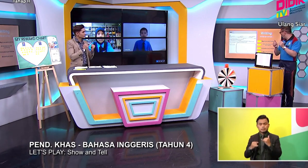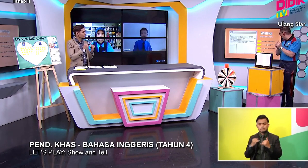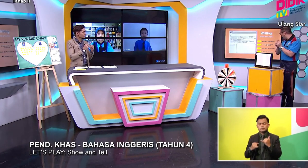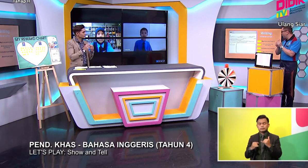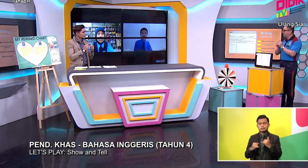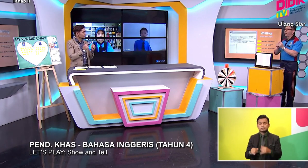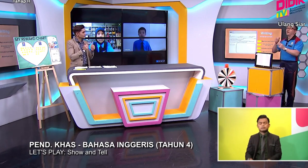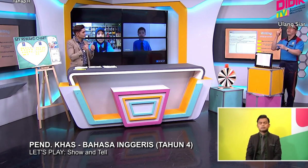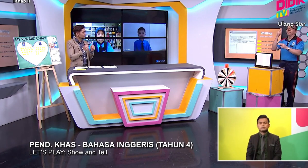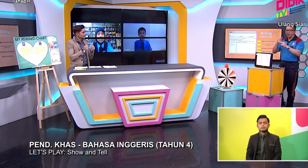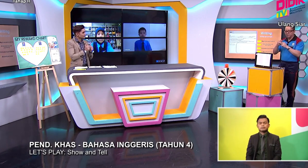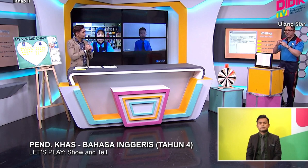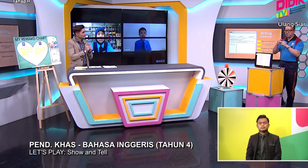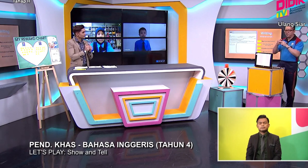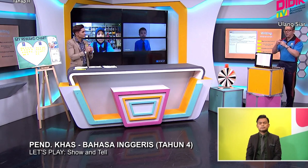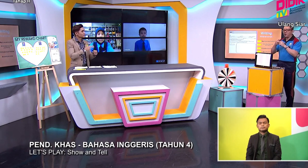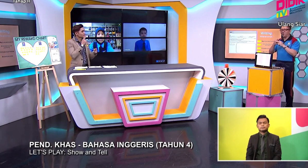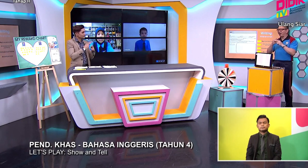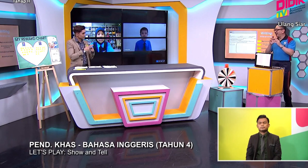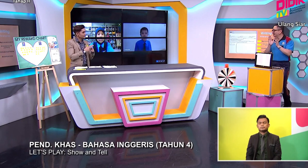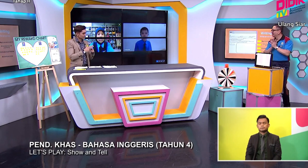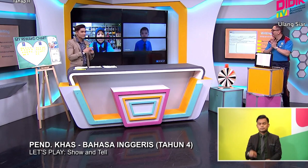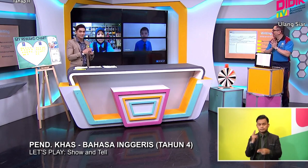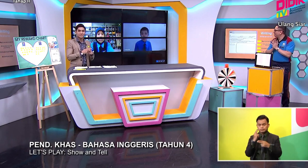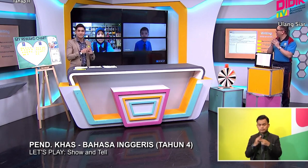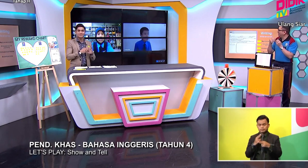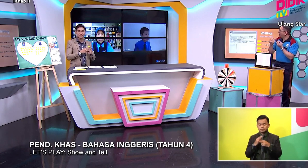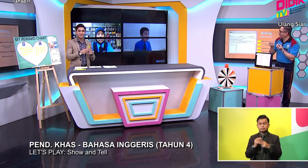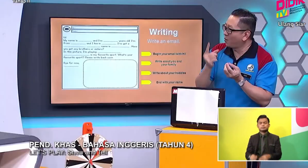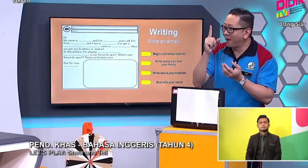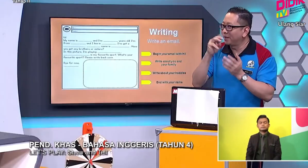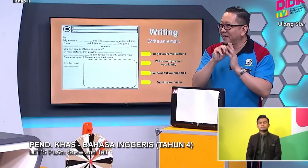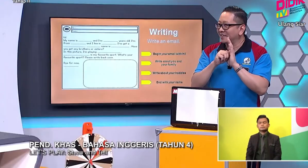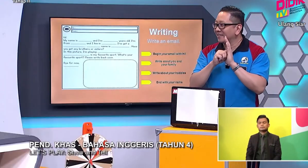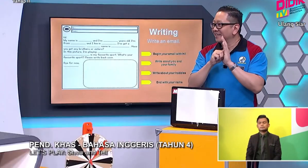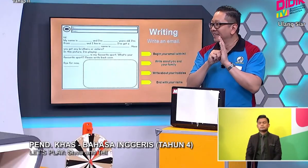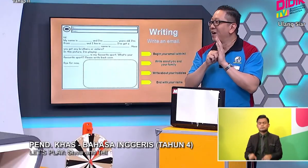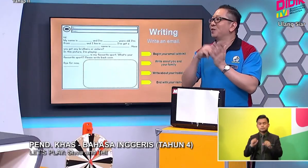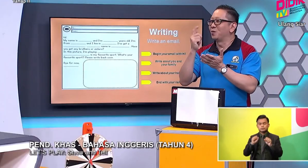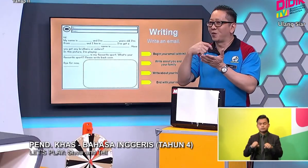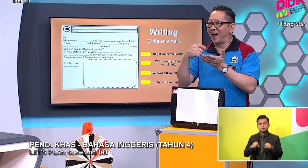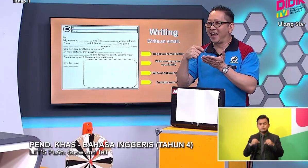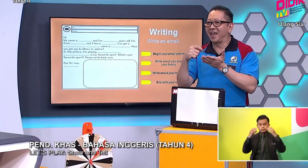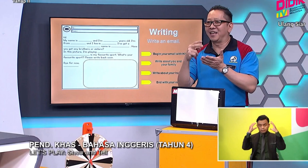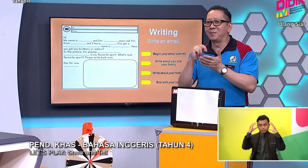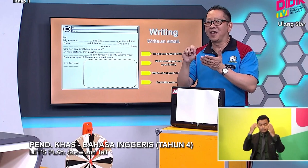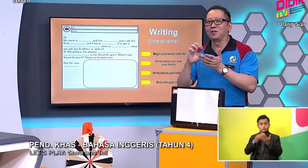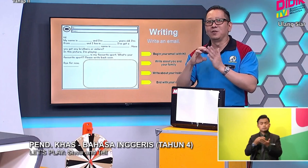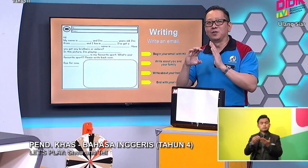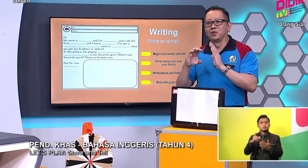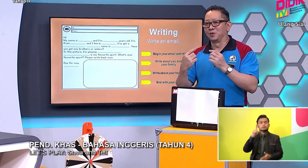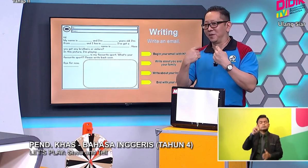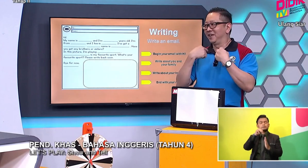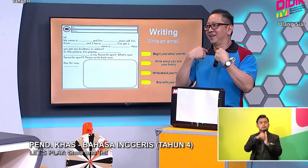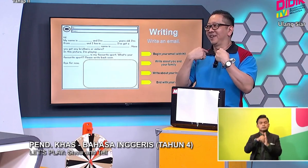And. With. Name. Alright. Shall I give you one minute. To write an email.